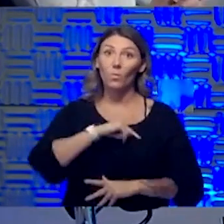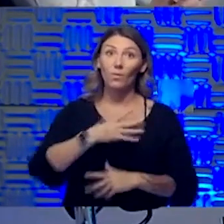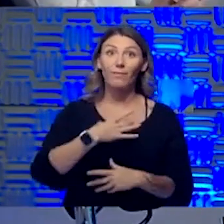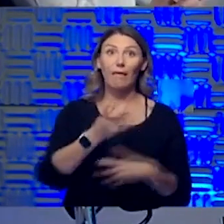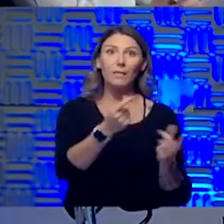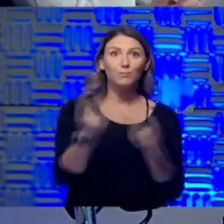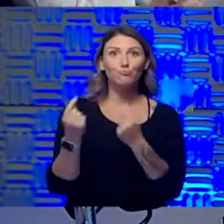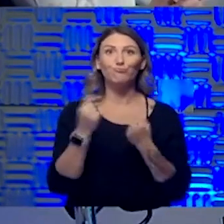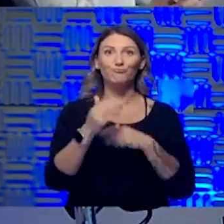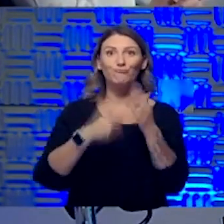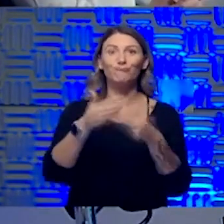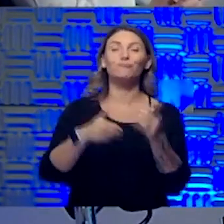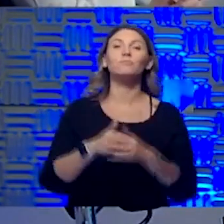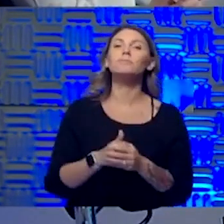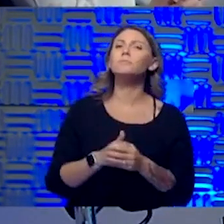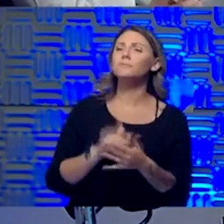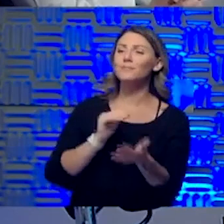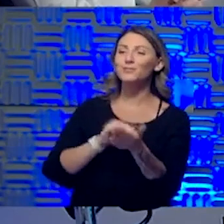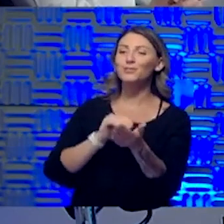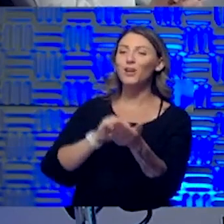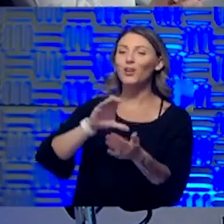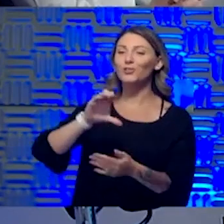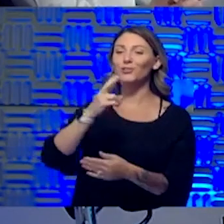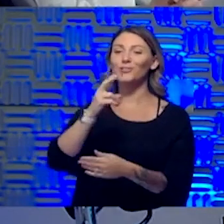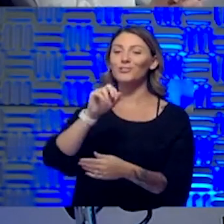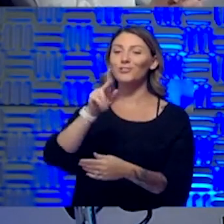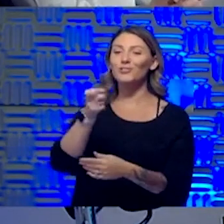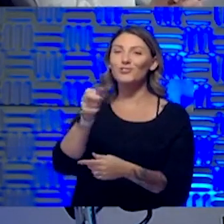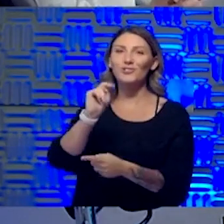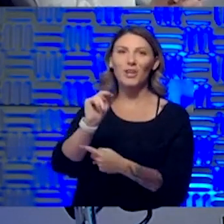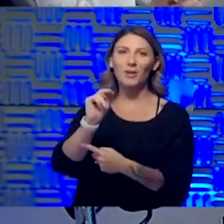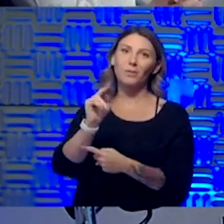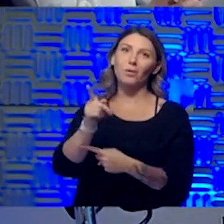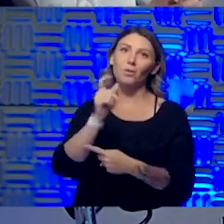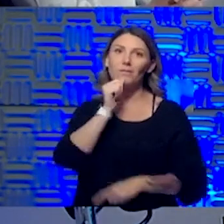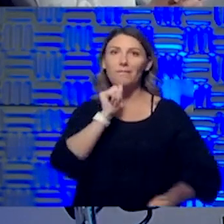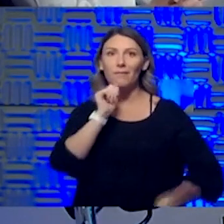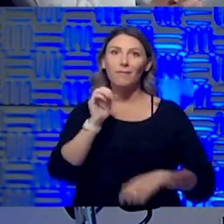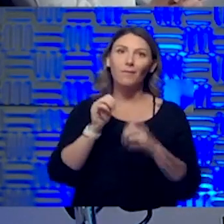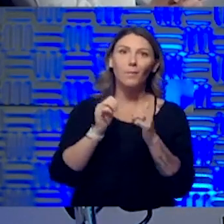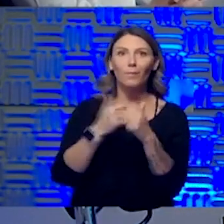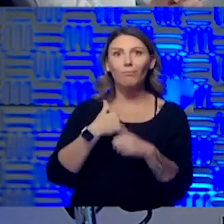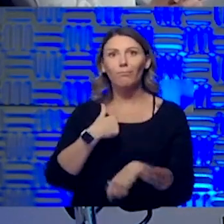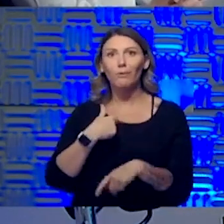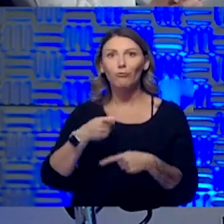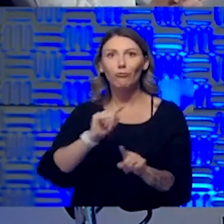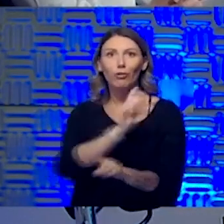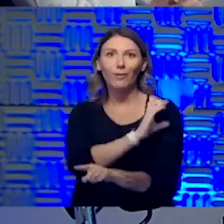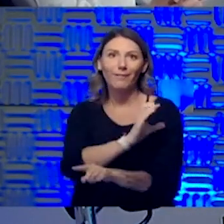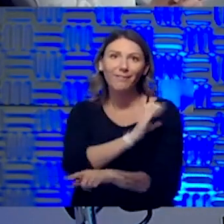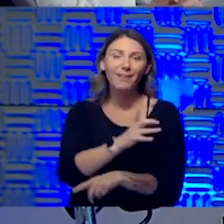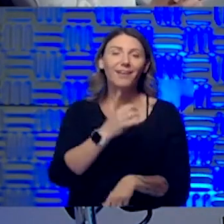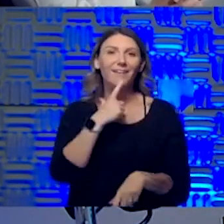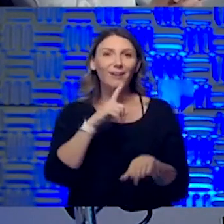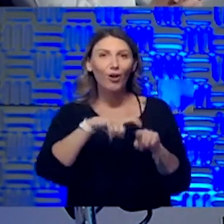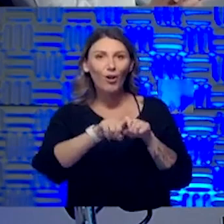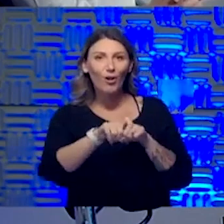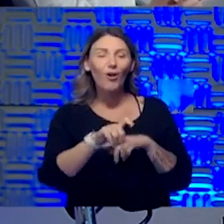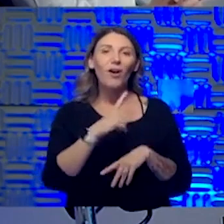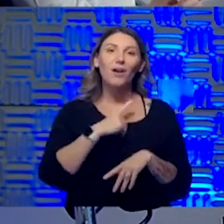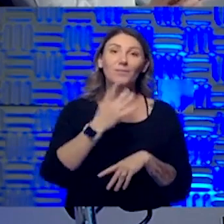So Dr. Champion, you, you had to put up with me in clinic the other day. I have a Kauai issue. So I called down there and I was fortunate enough that